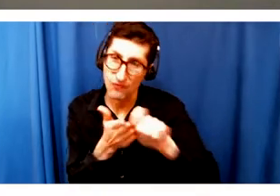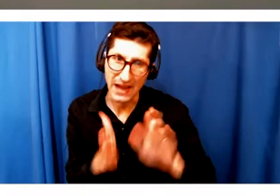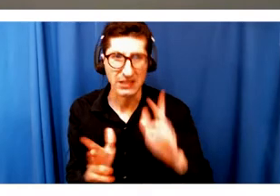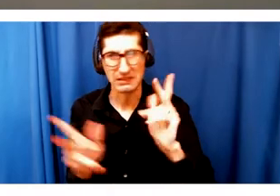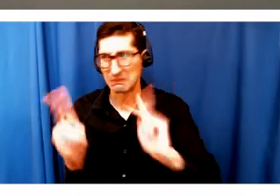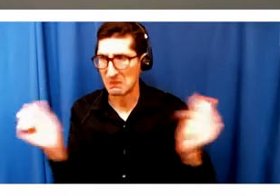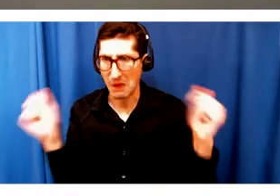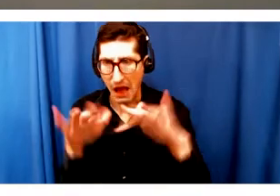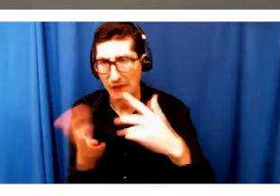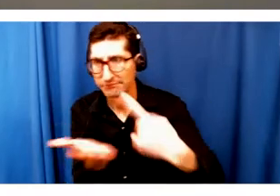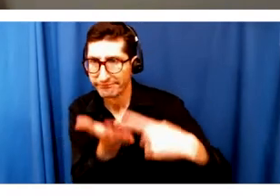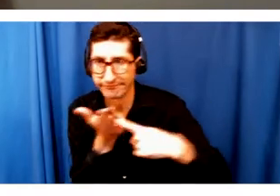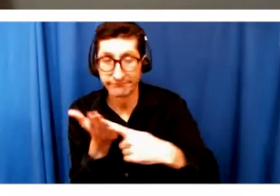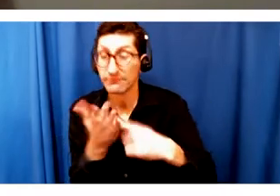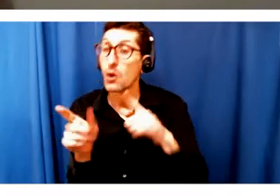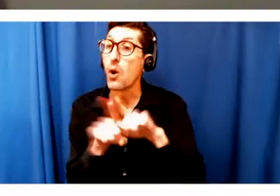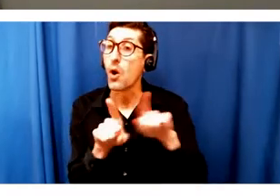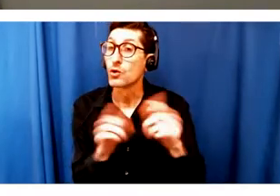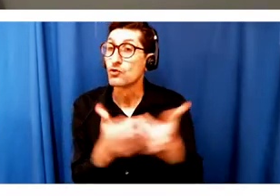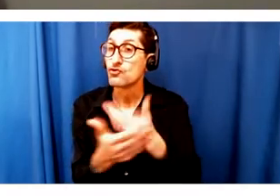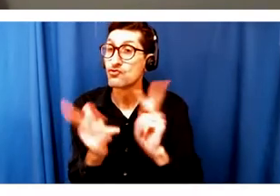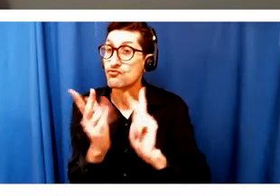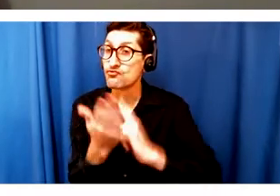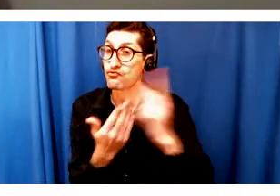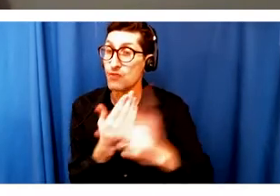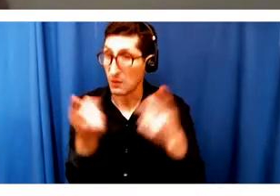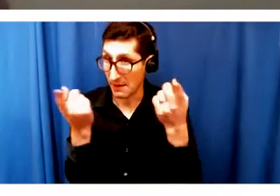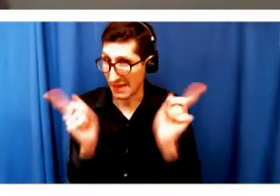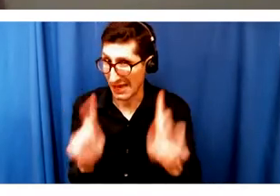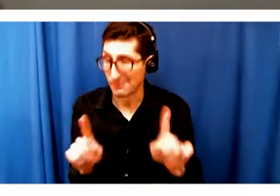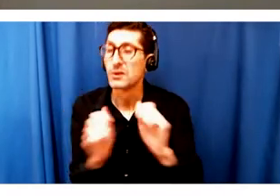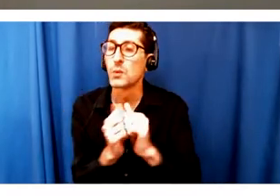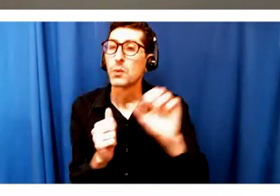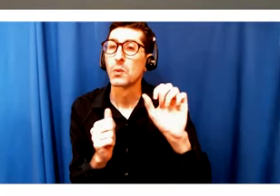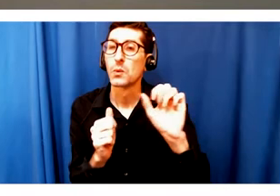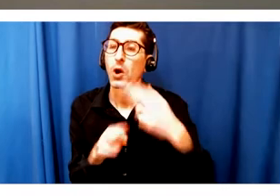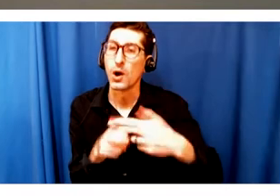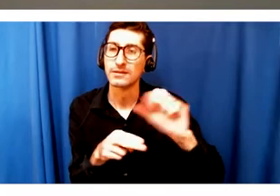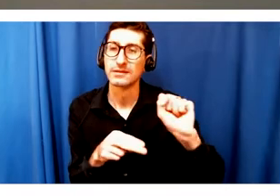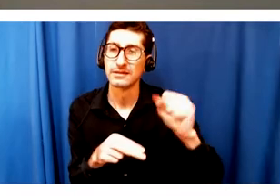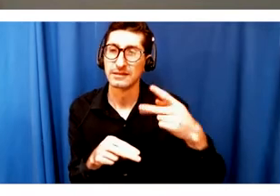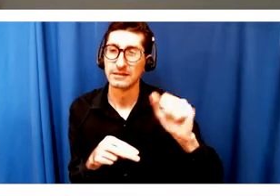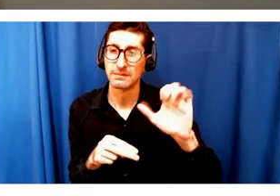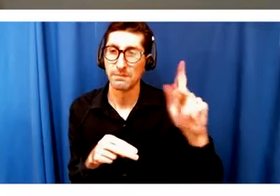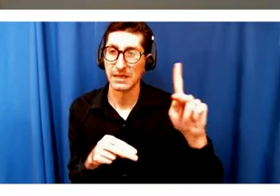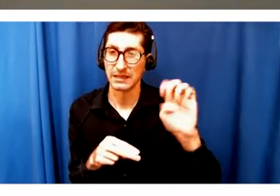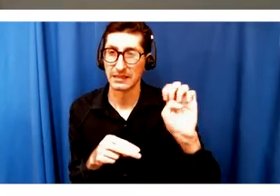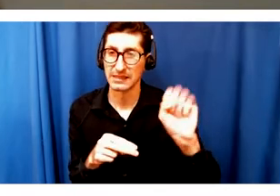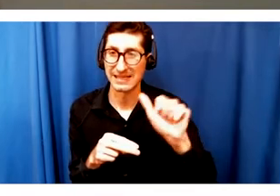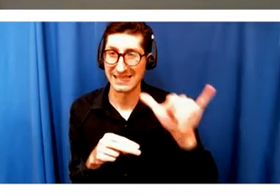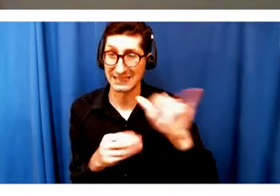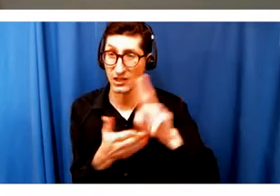a new program called Speakeasy University, which is a professional development